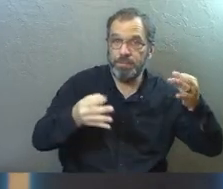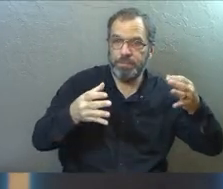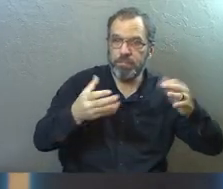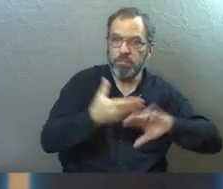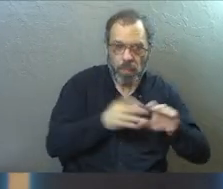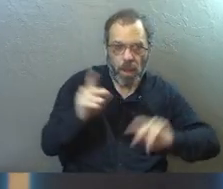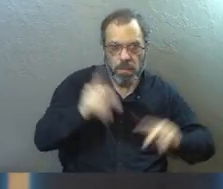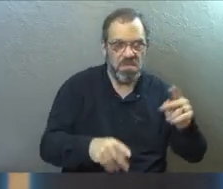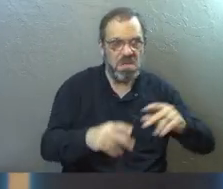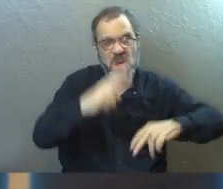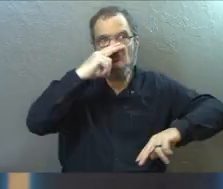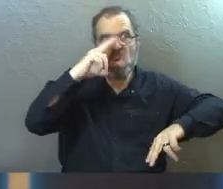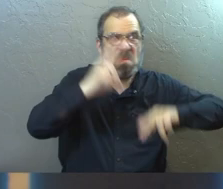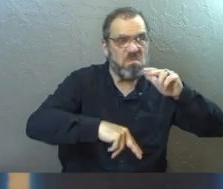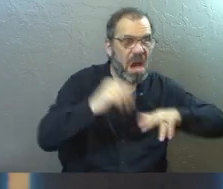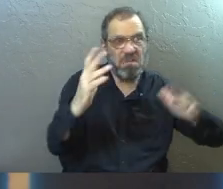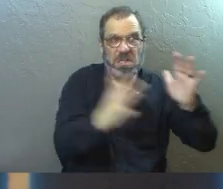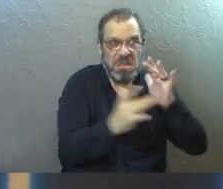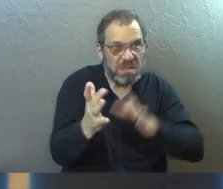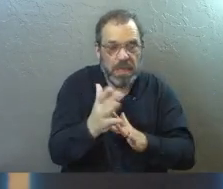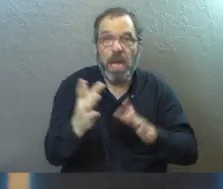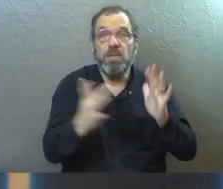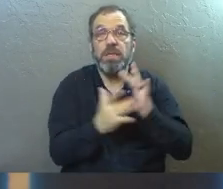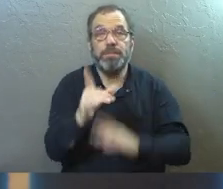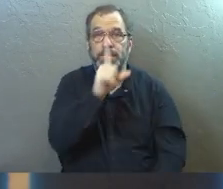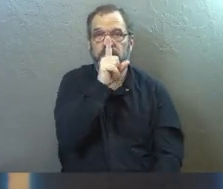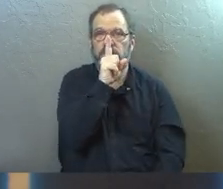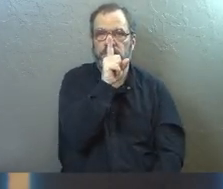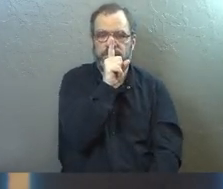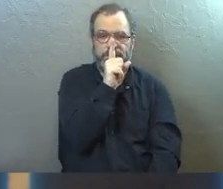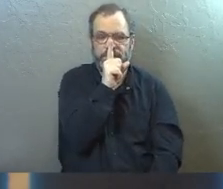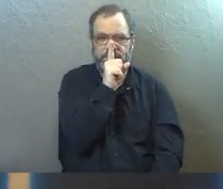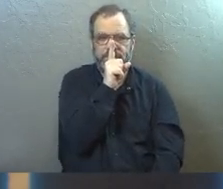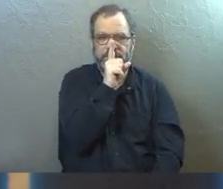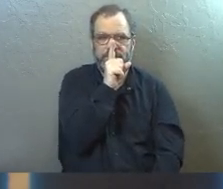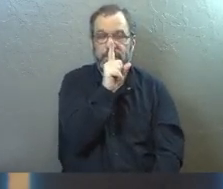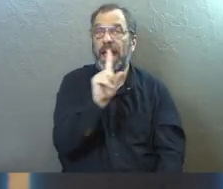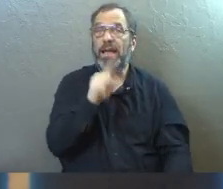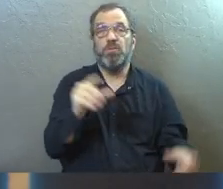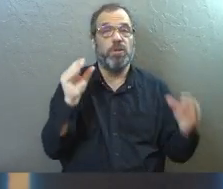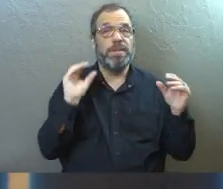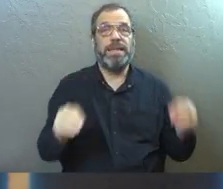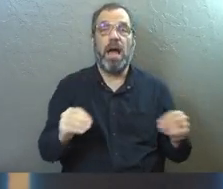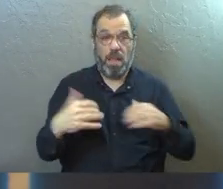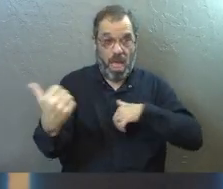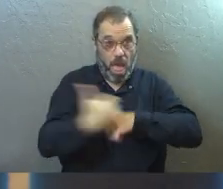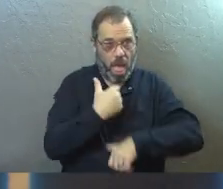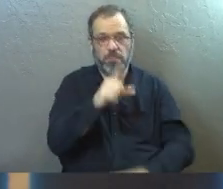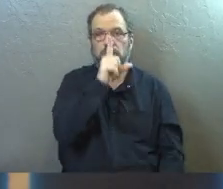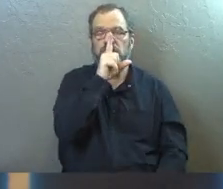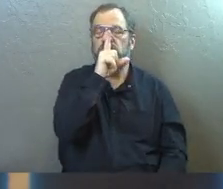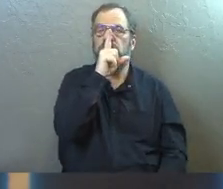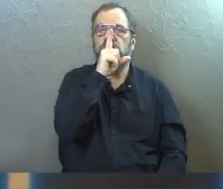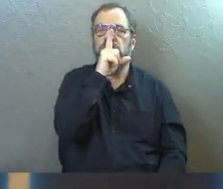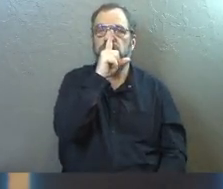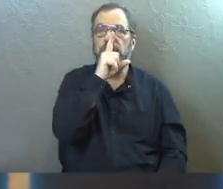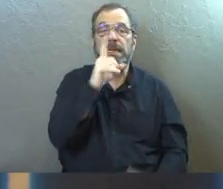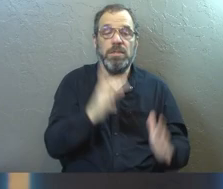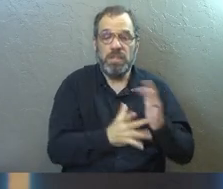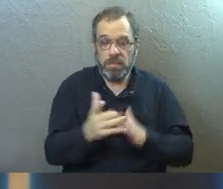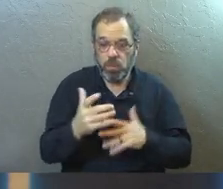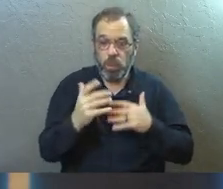before the people that mocked and tortured him. Jesus was silent. He did not answer their accusations. Jesus was